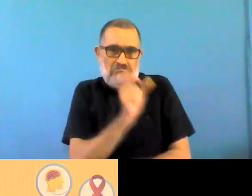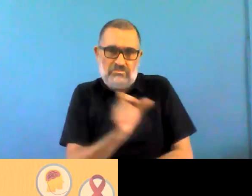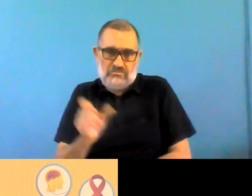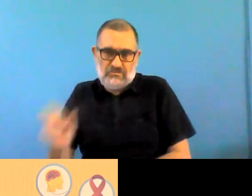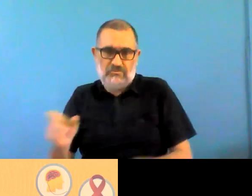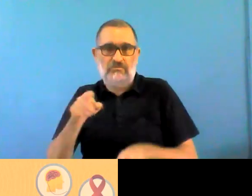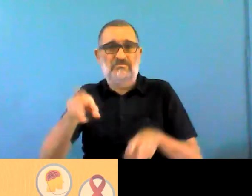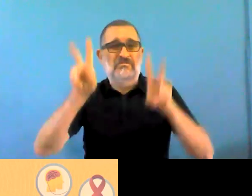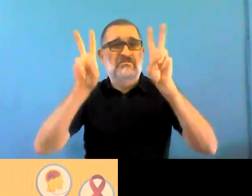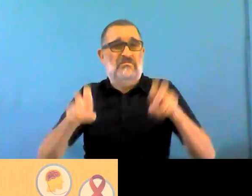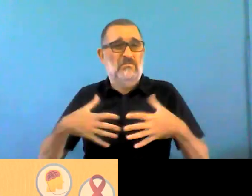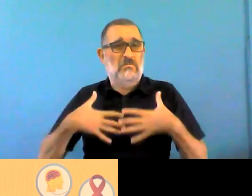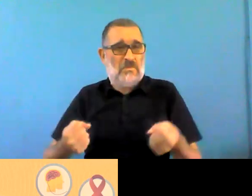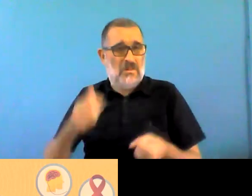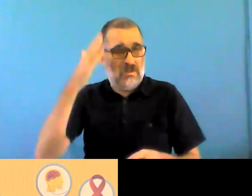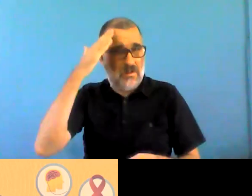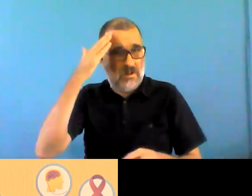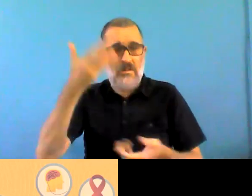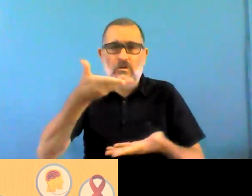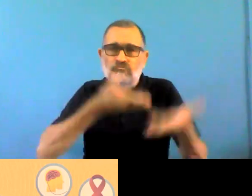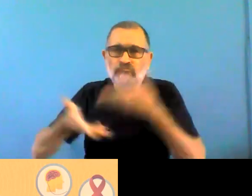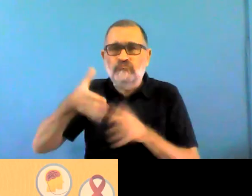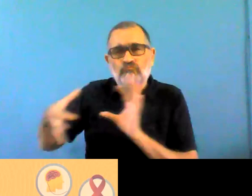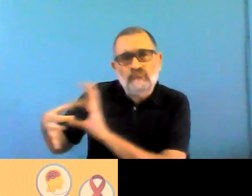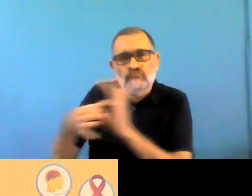I think, yeah, there's a long way to go there. All right. Thank you.